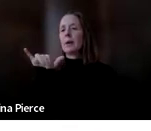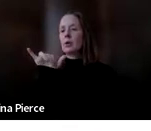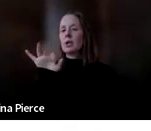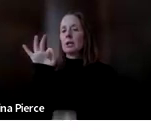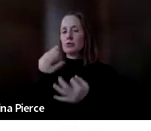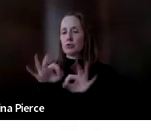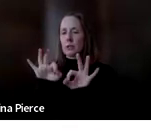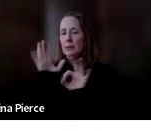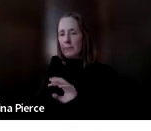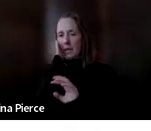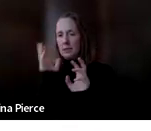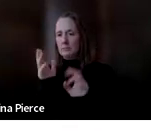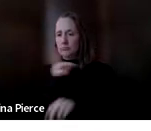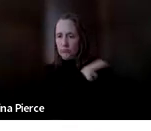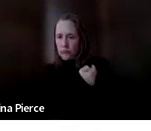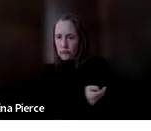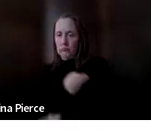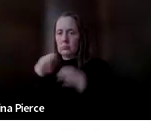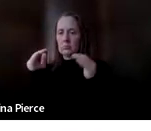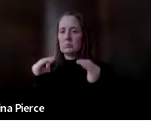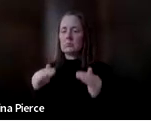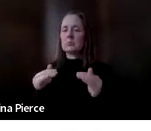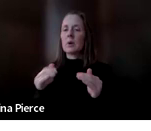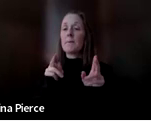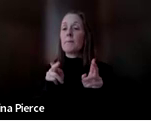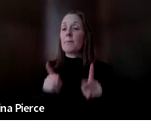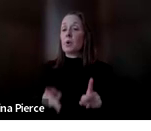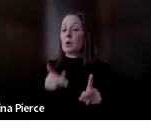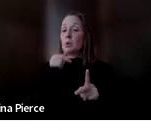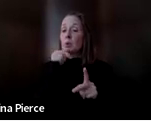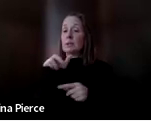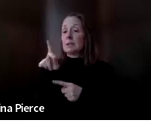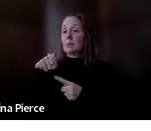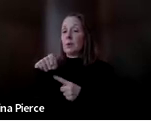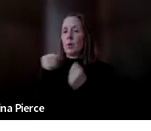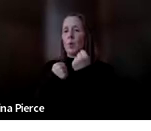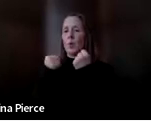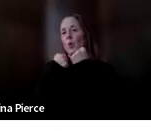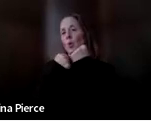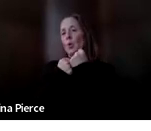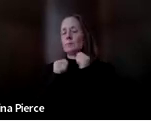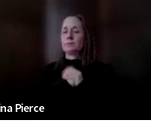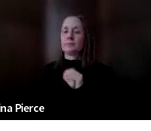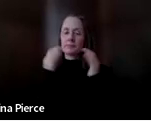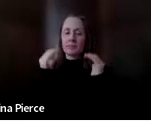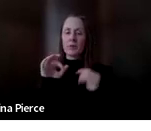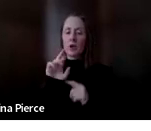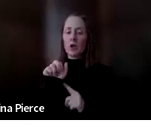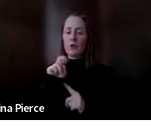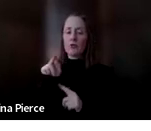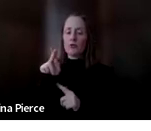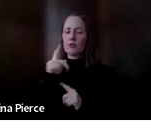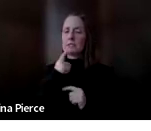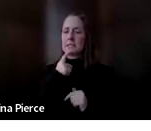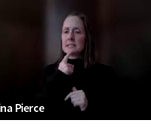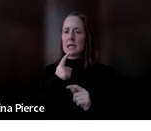Jaleesa, that looks familiar too. Salek, person with disability, woot woot. Frank says they're